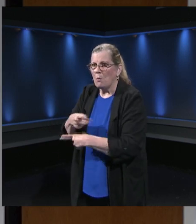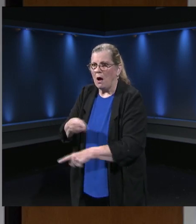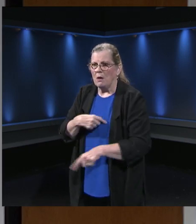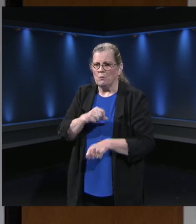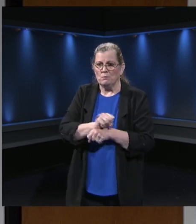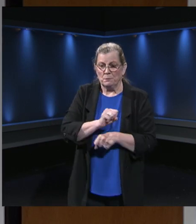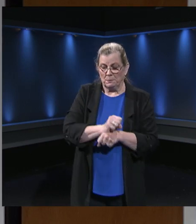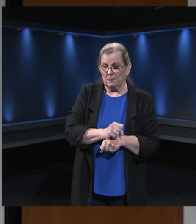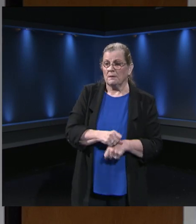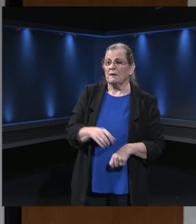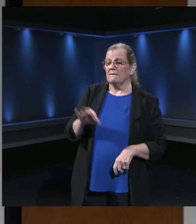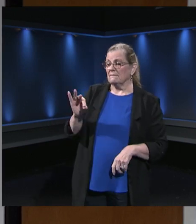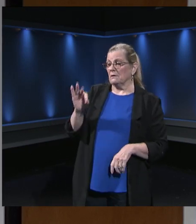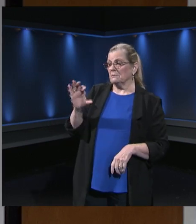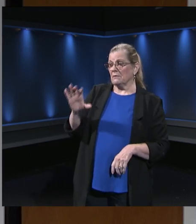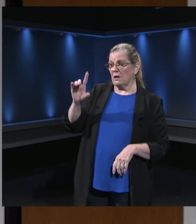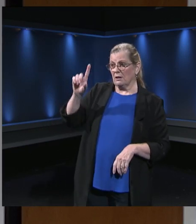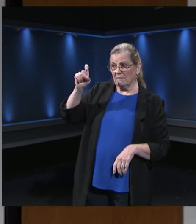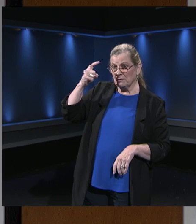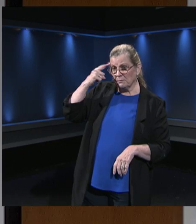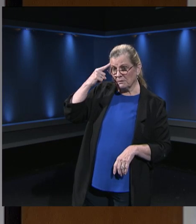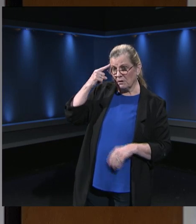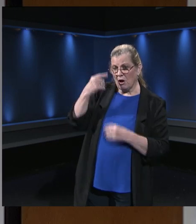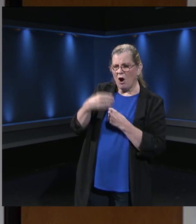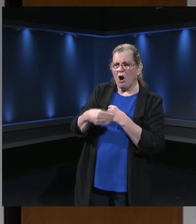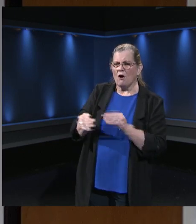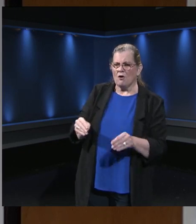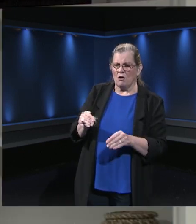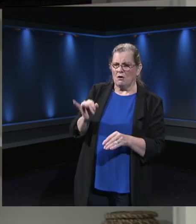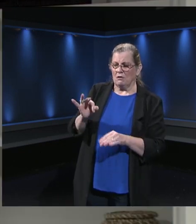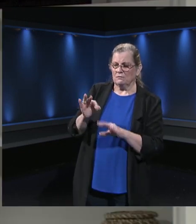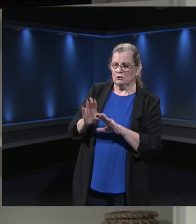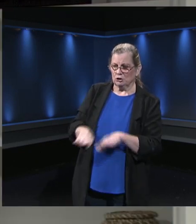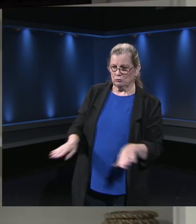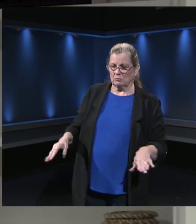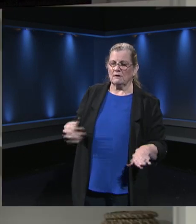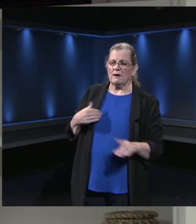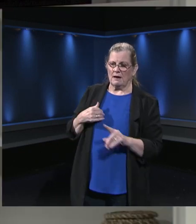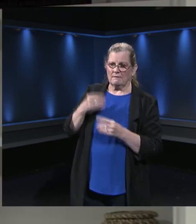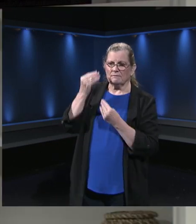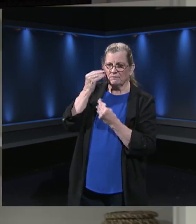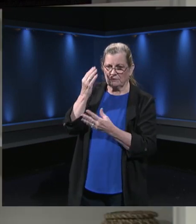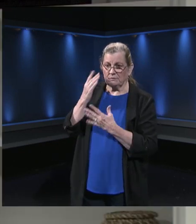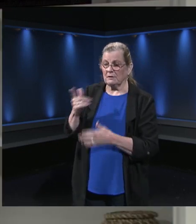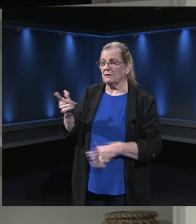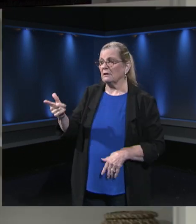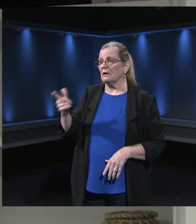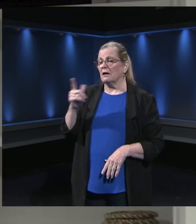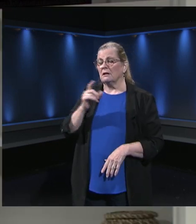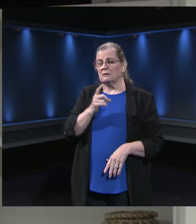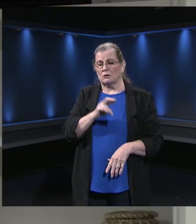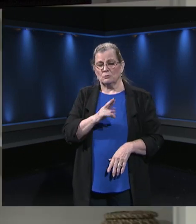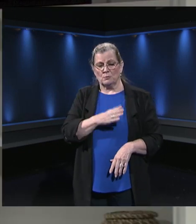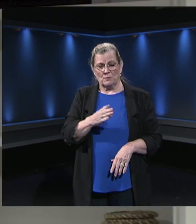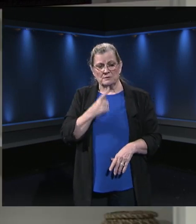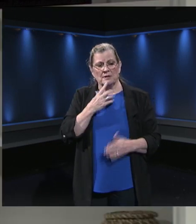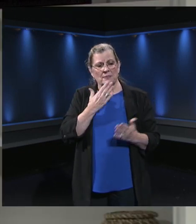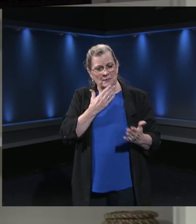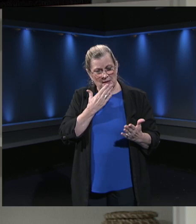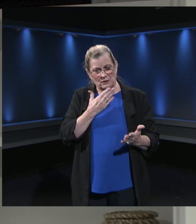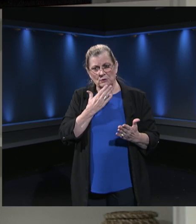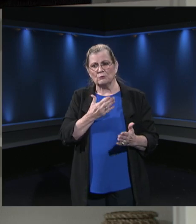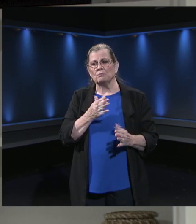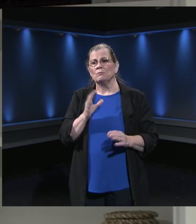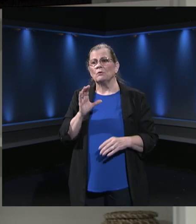Return to School or Office of Children. Thank you, Leona. And that same cohort approach is the cohort approach that we will be using